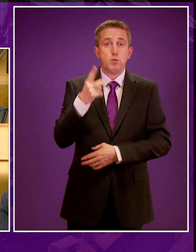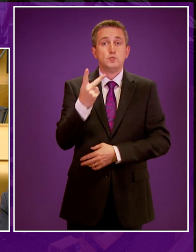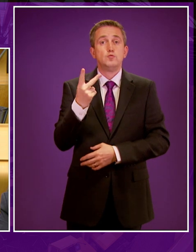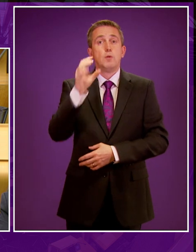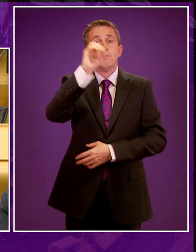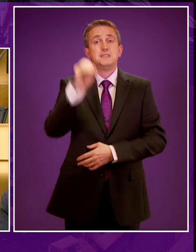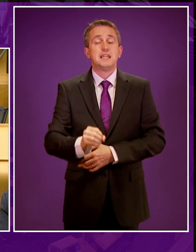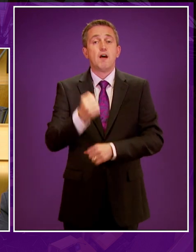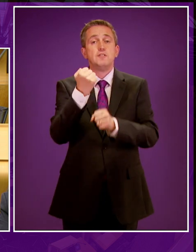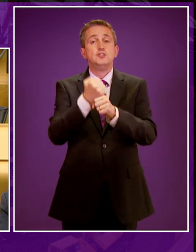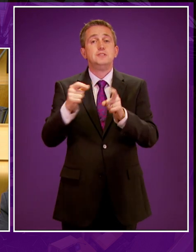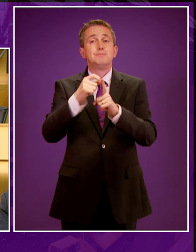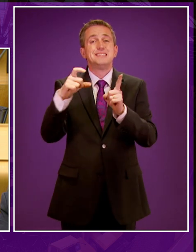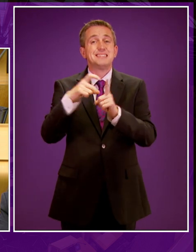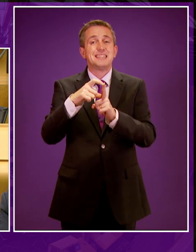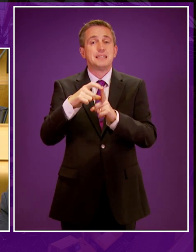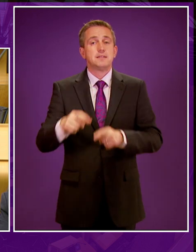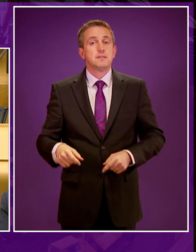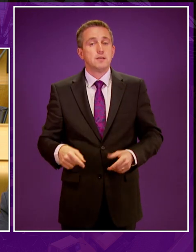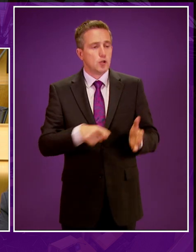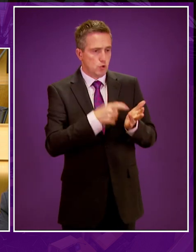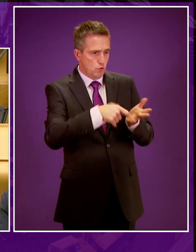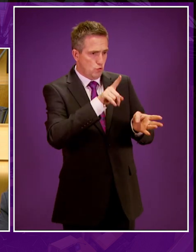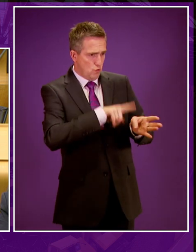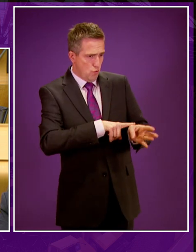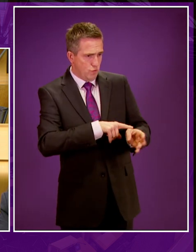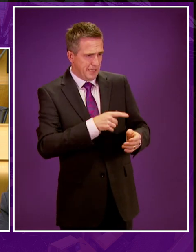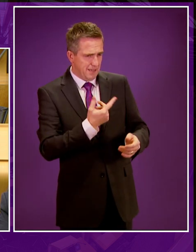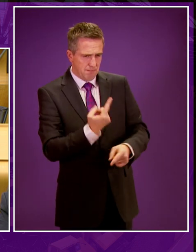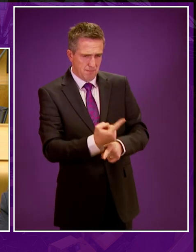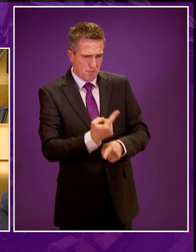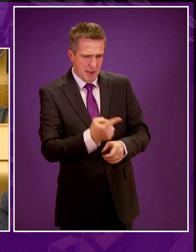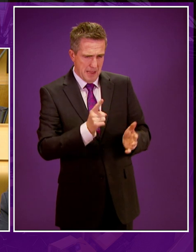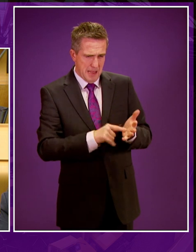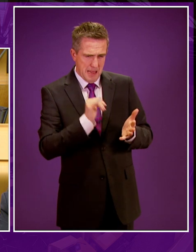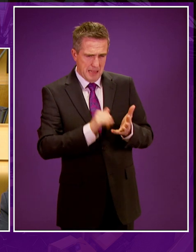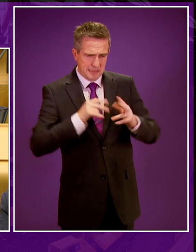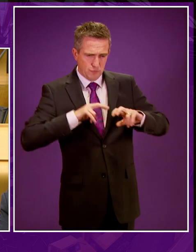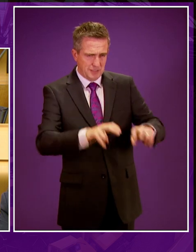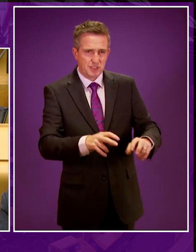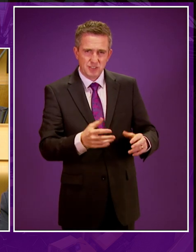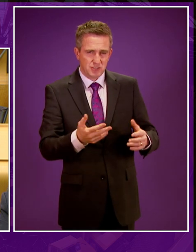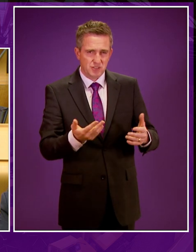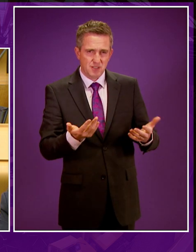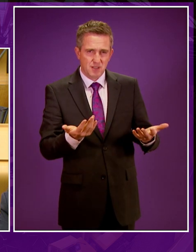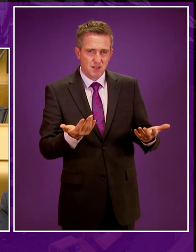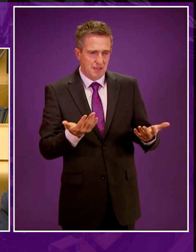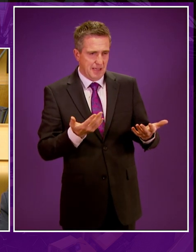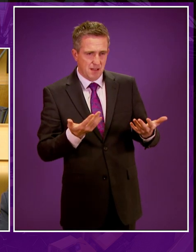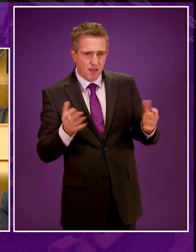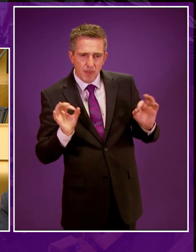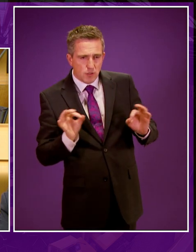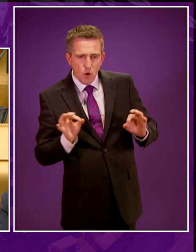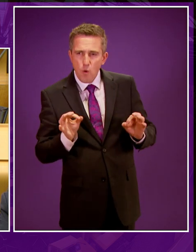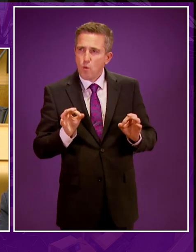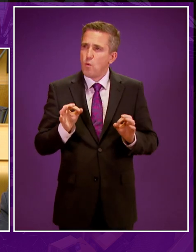GDP. Compare that Tory position with LSE research, that a no-deal position from the Tories